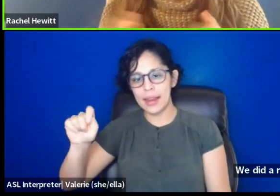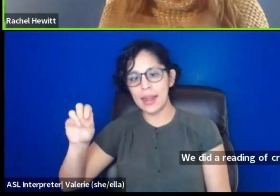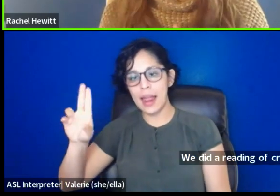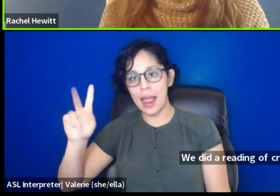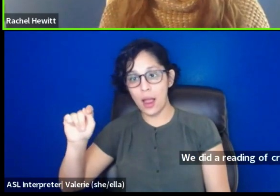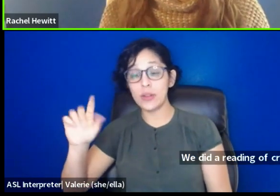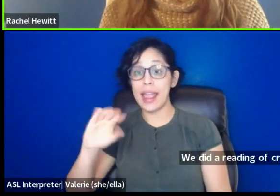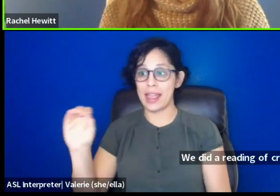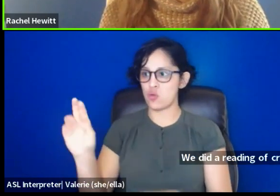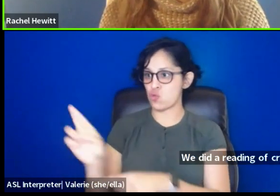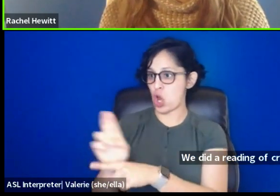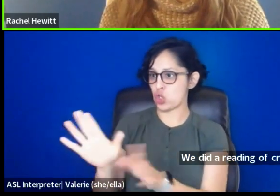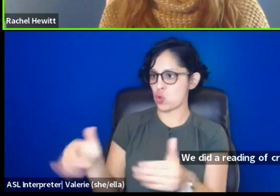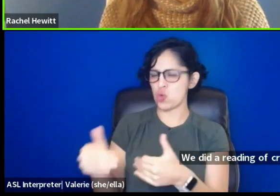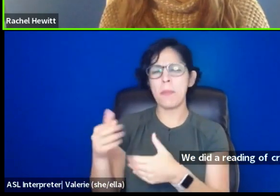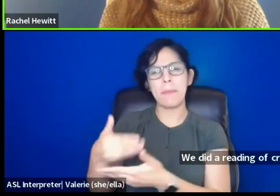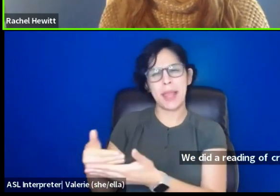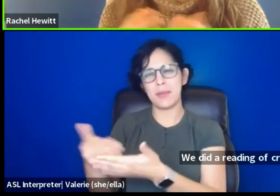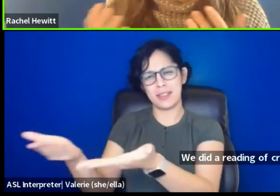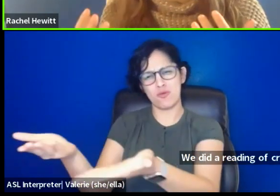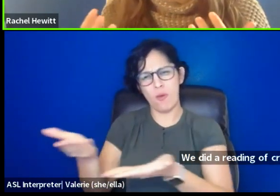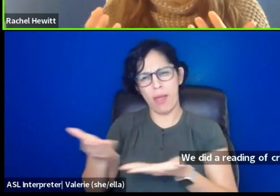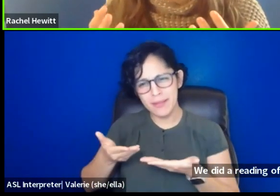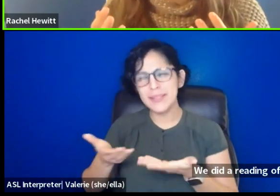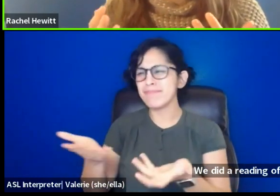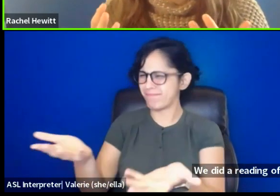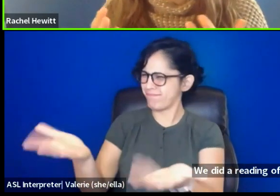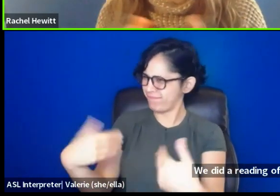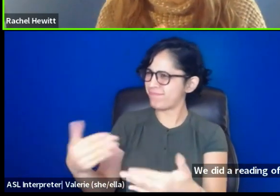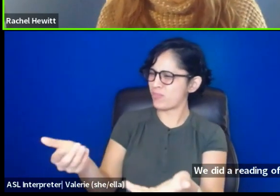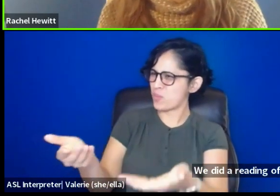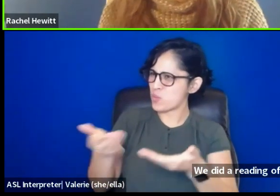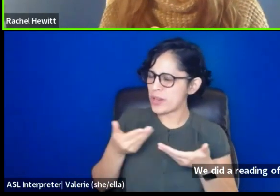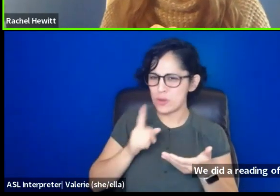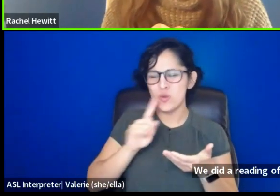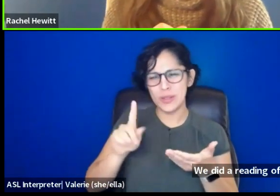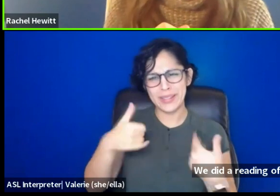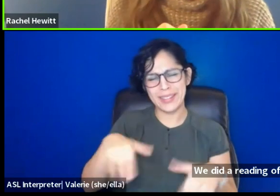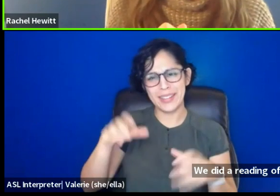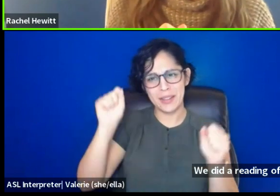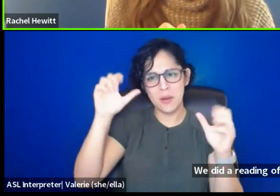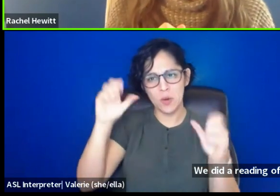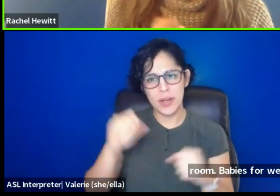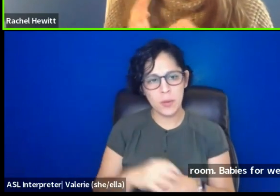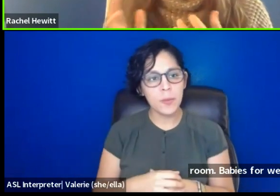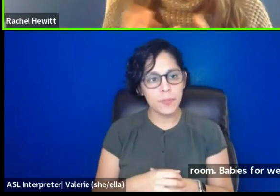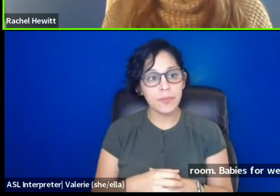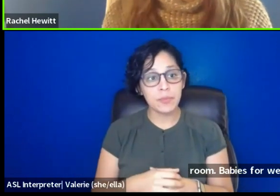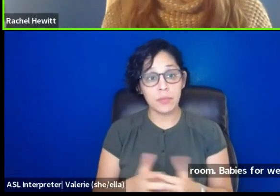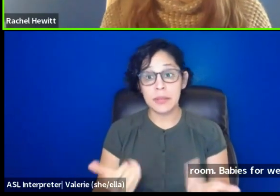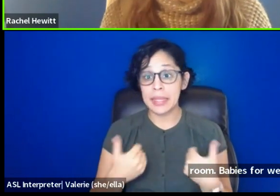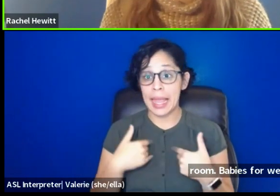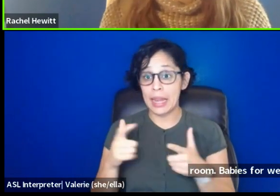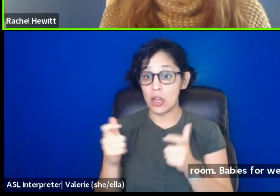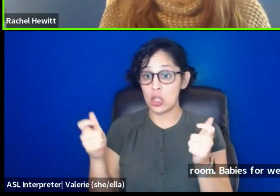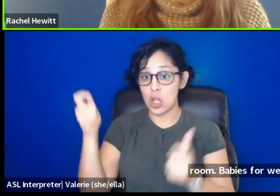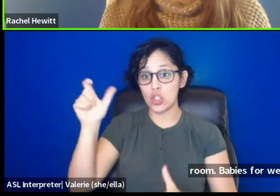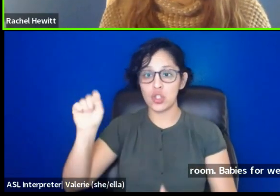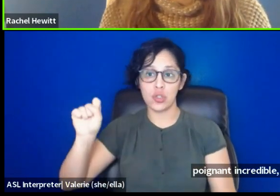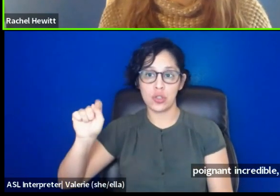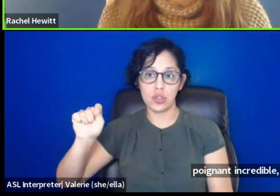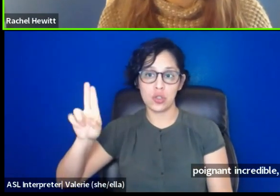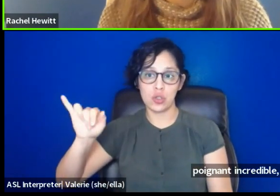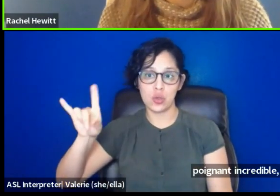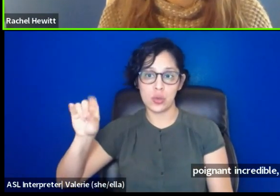babies were welcome. It was, you know, very poignant, incredible. Um, they did have larger studio space, but quite